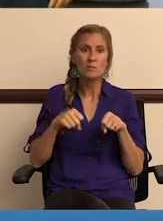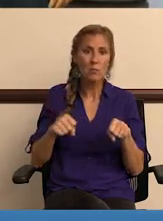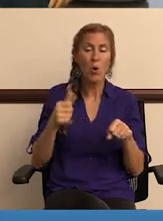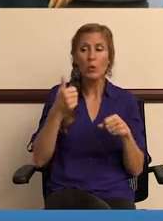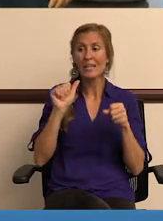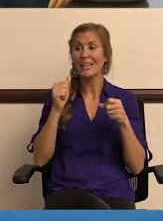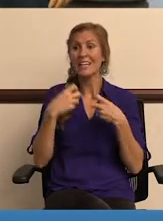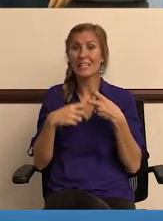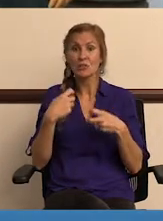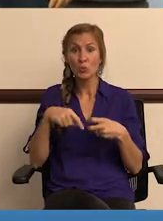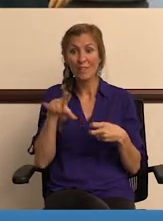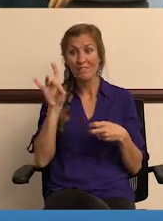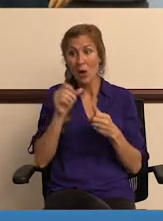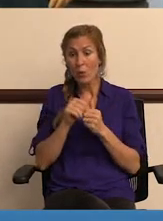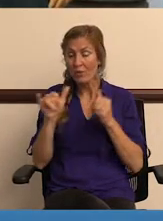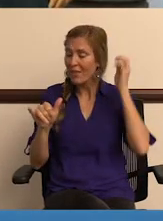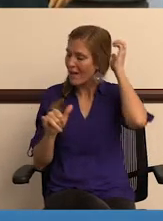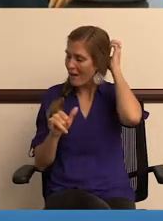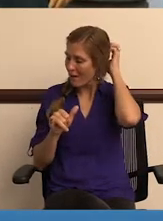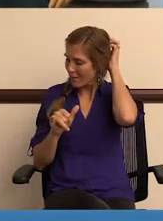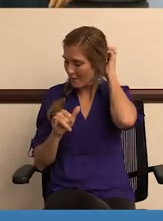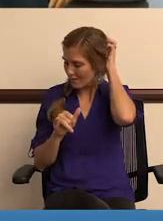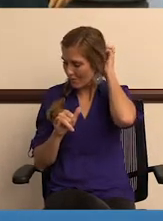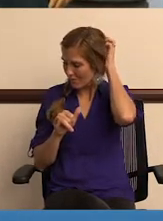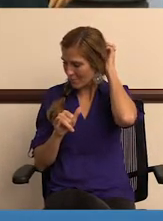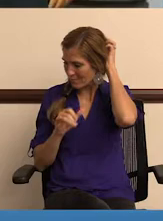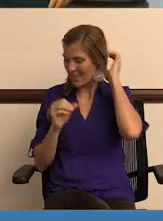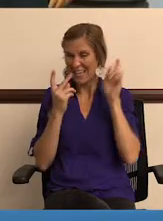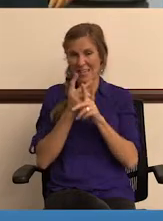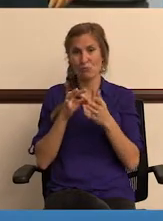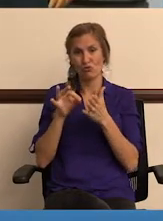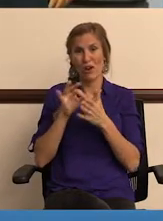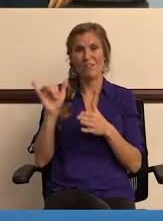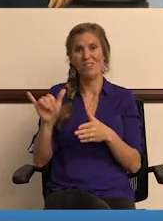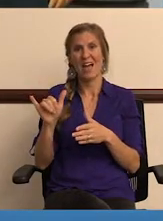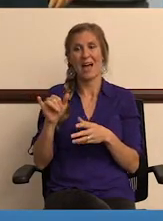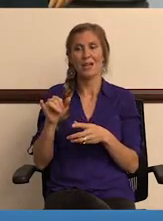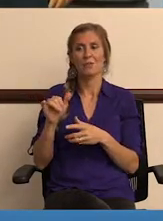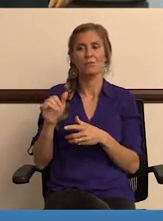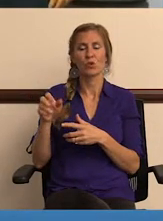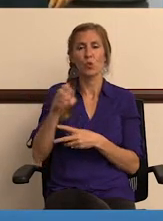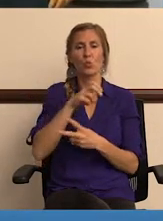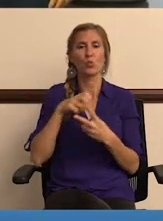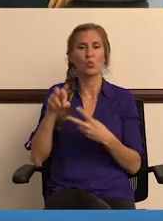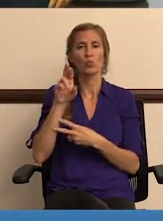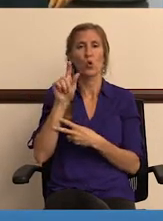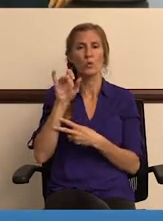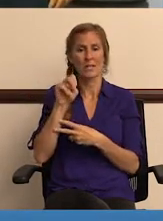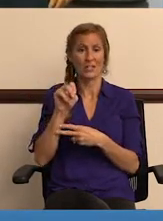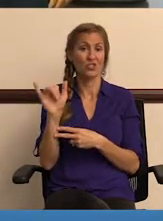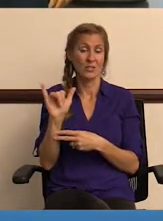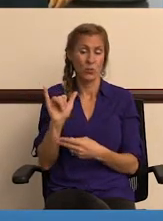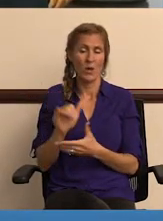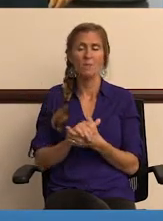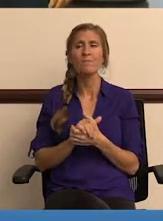the last time it was mowed, any issues that we found with it, you know, and keep track of that rotation as well.